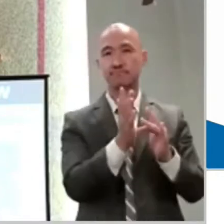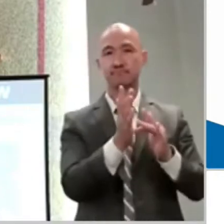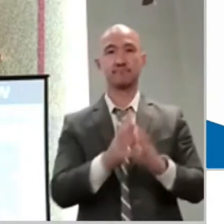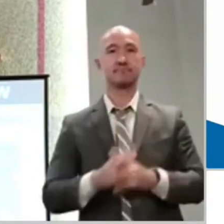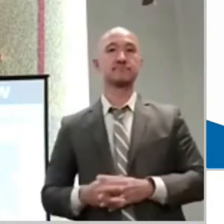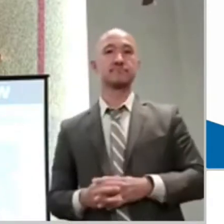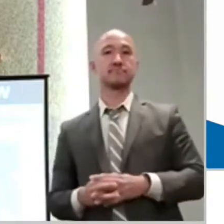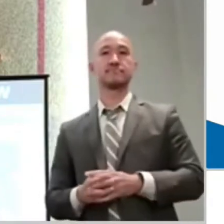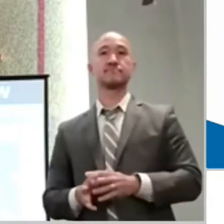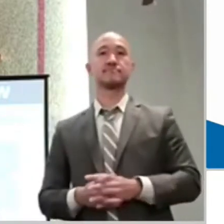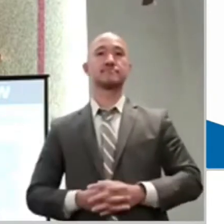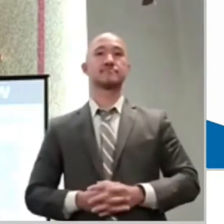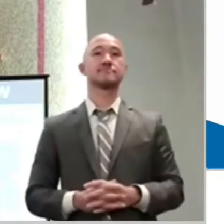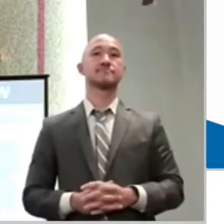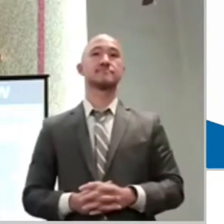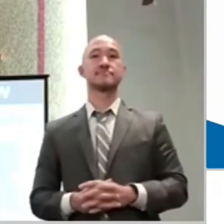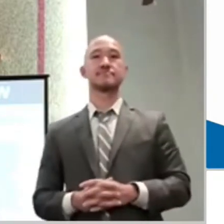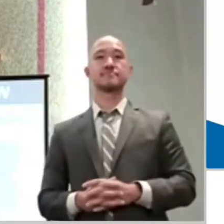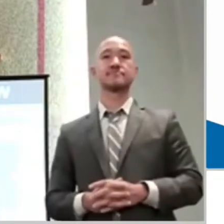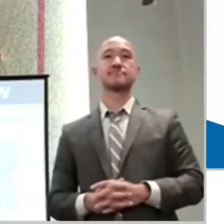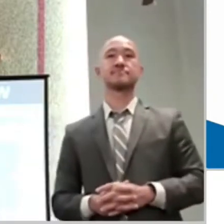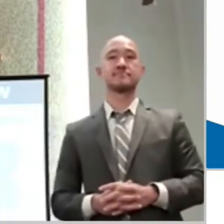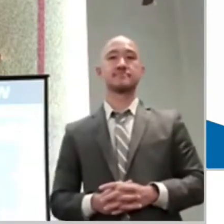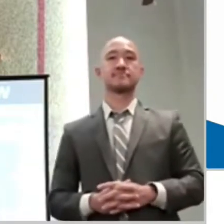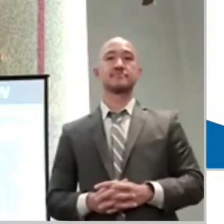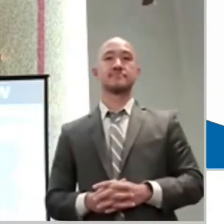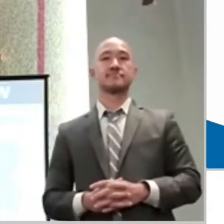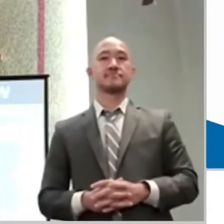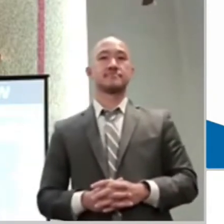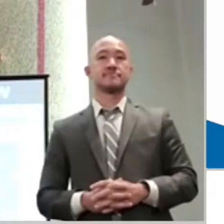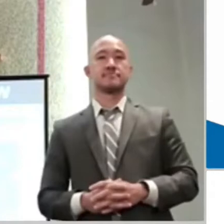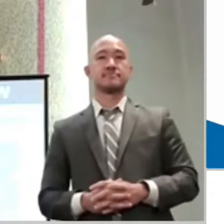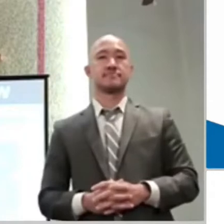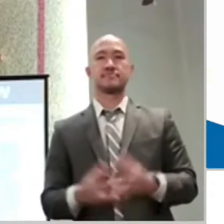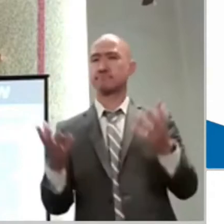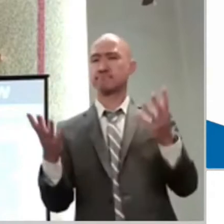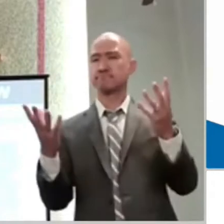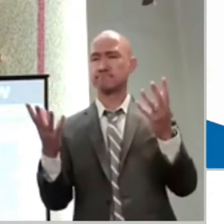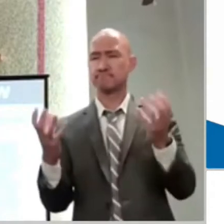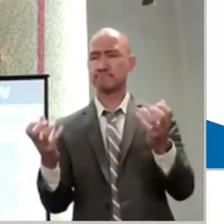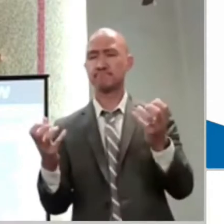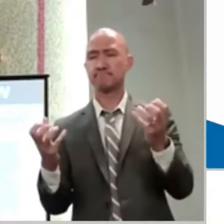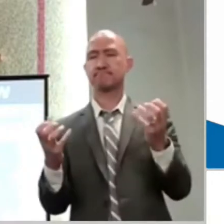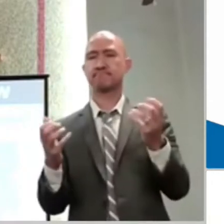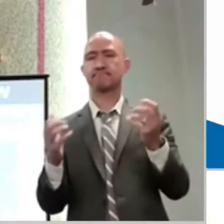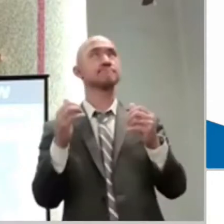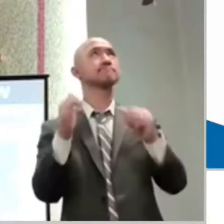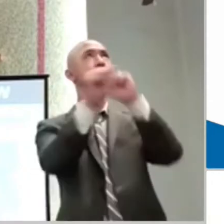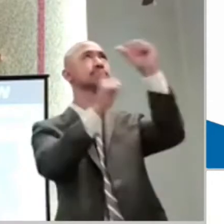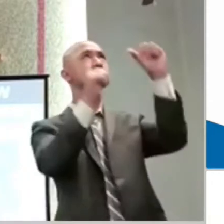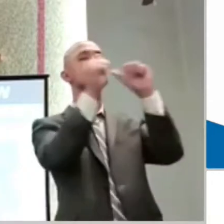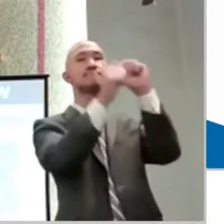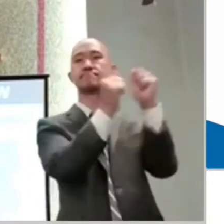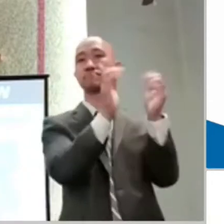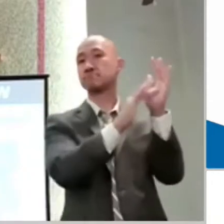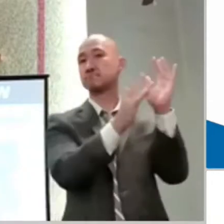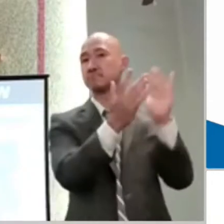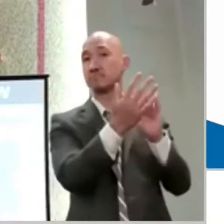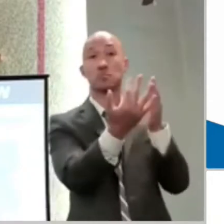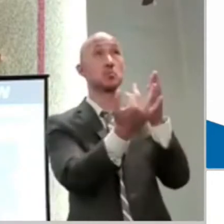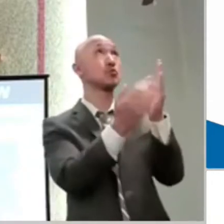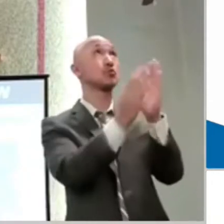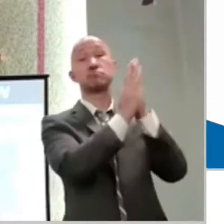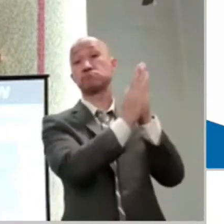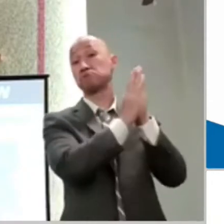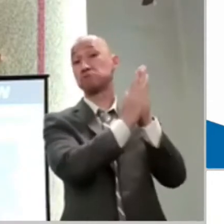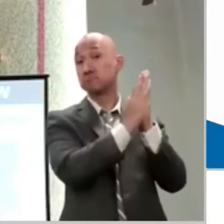Are we anticipating our meeting with Jesus? Are we looking for him in our daily ins